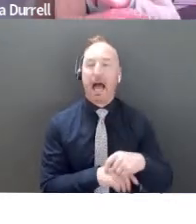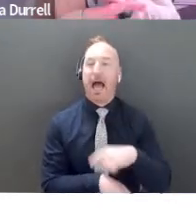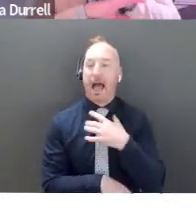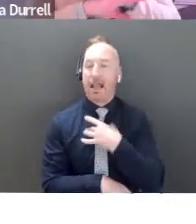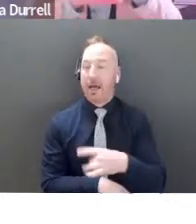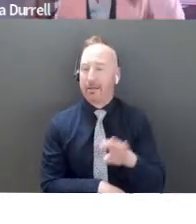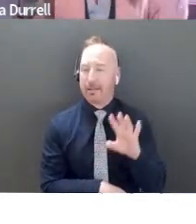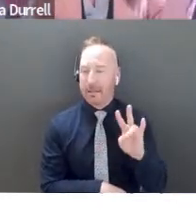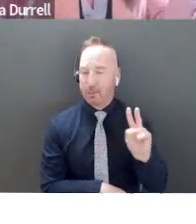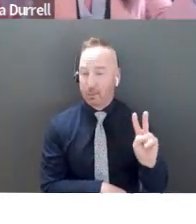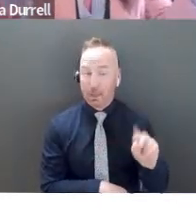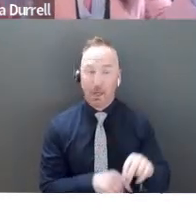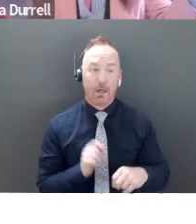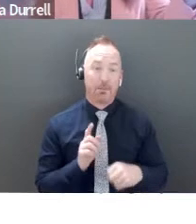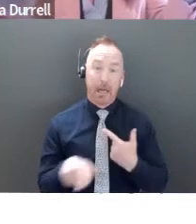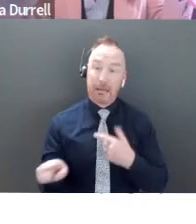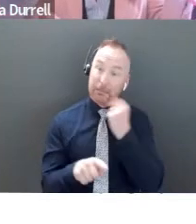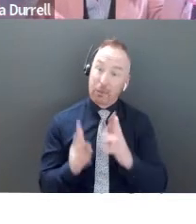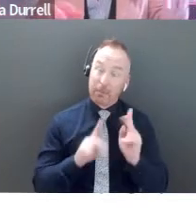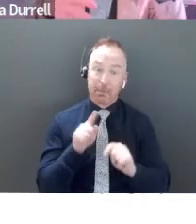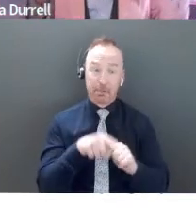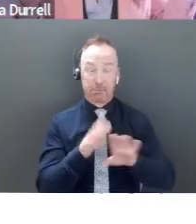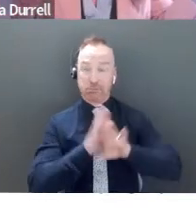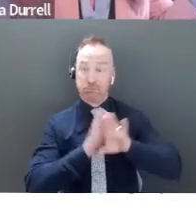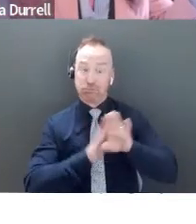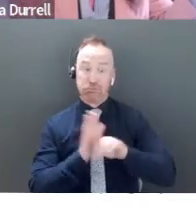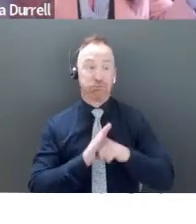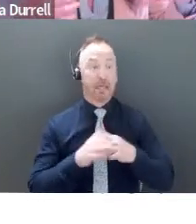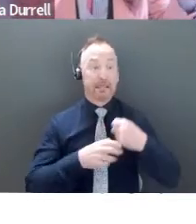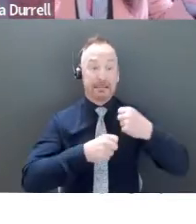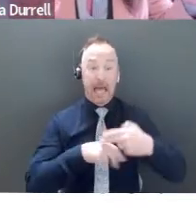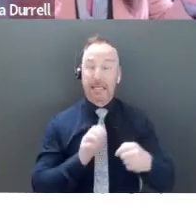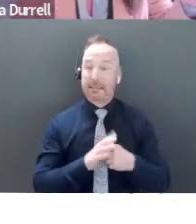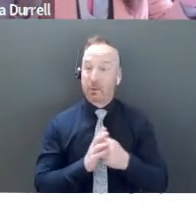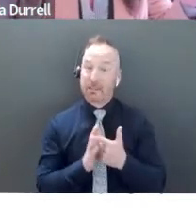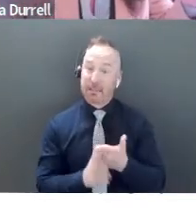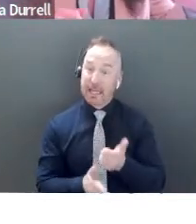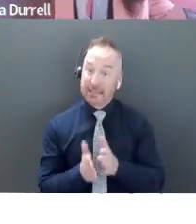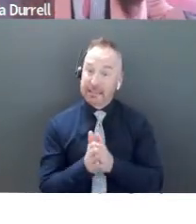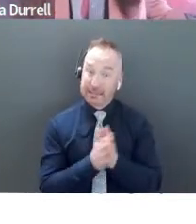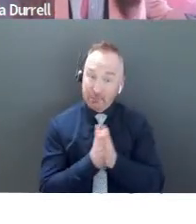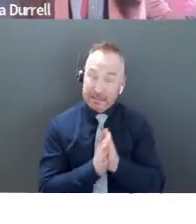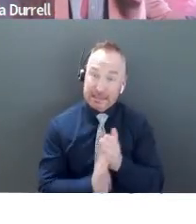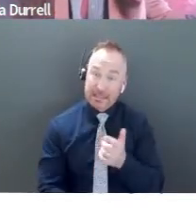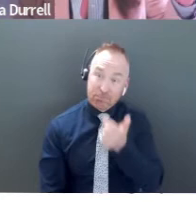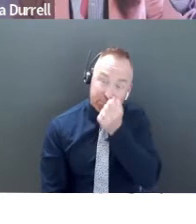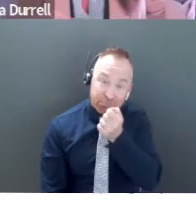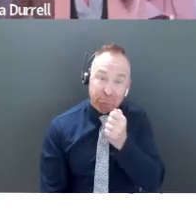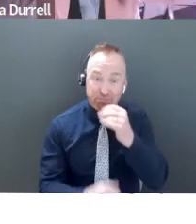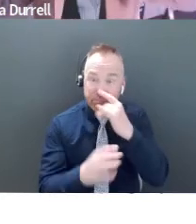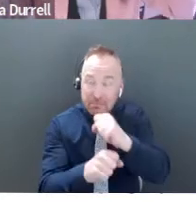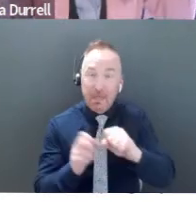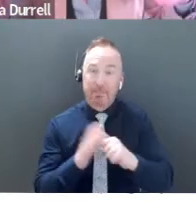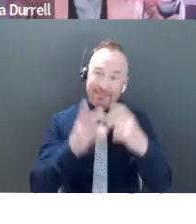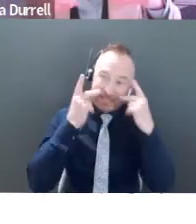One of the things I say to people is create interesting slides. They should be visual and compelling, but they shouldn't take away from your words